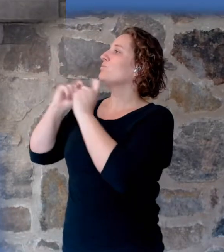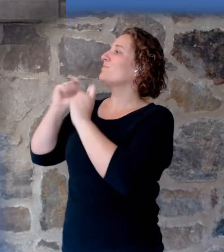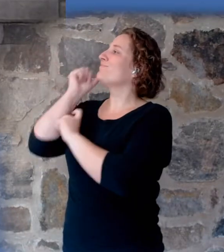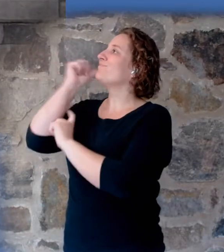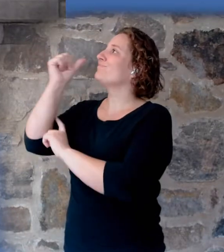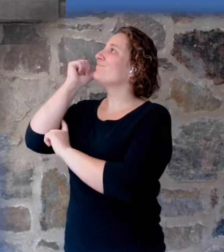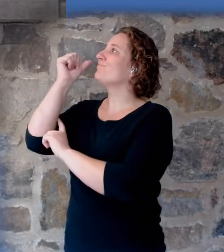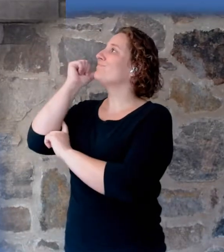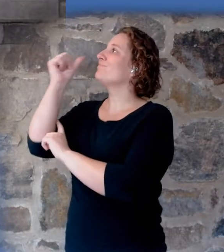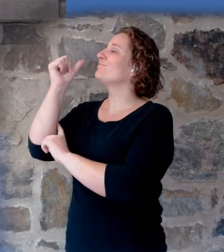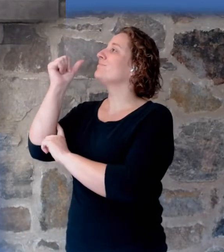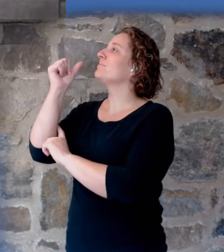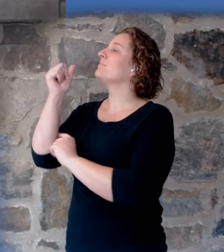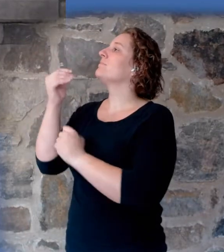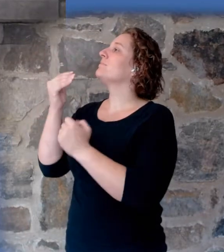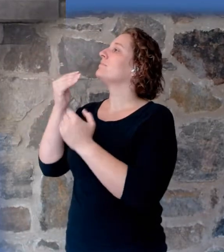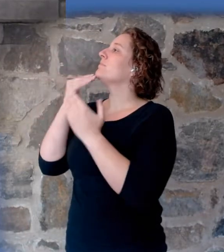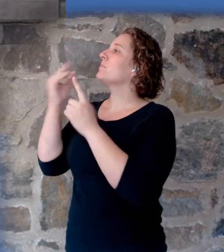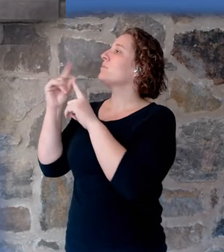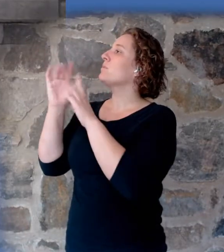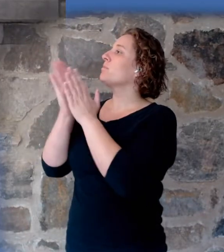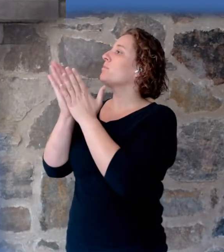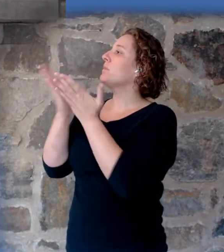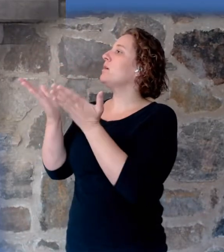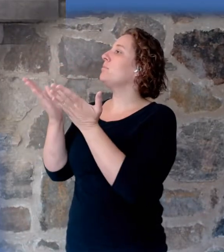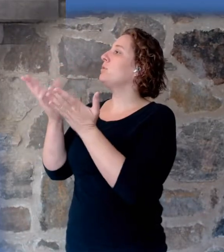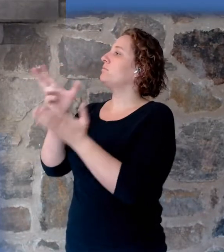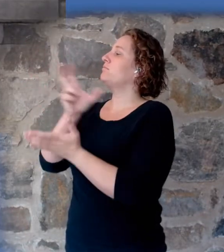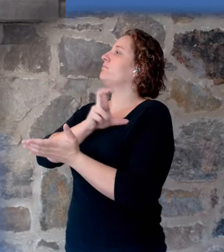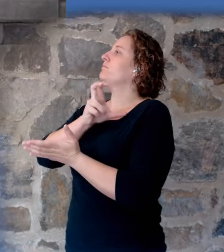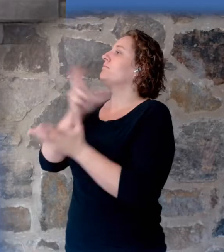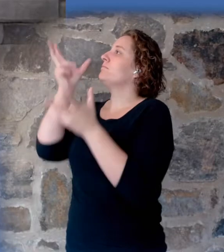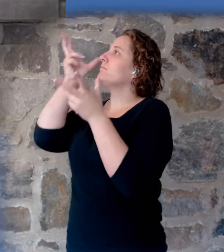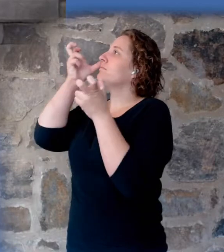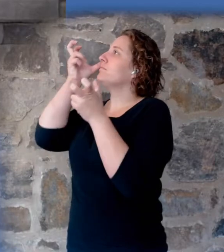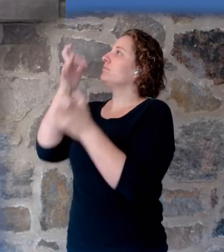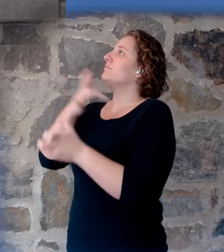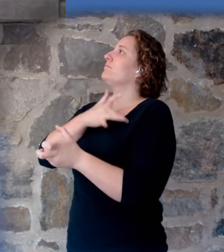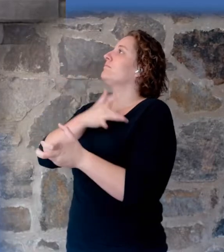May your word open to every heart that's here, every heart that's listening,